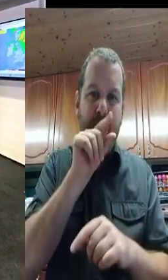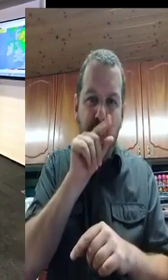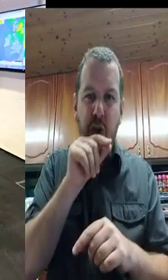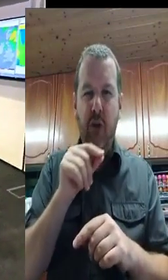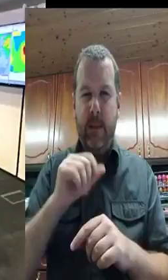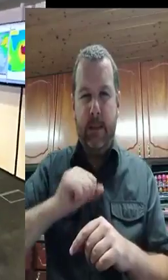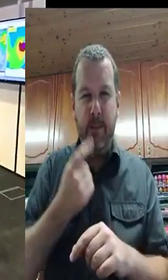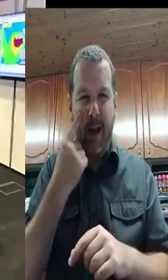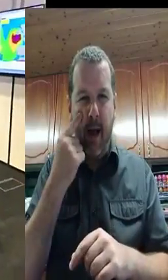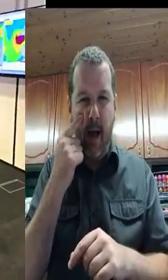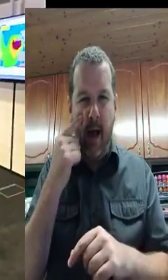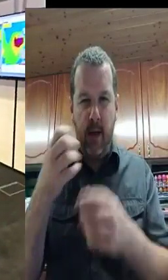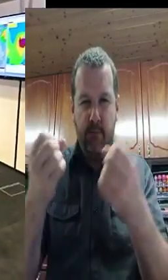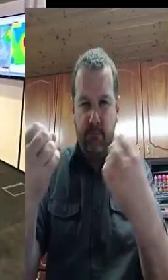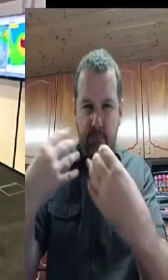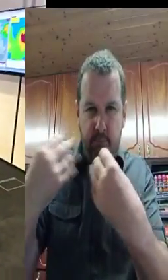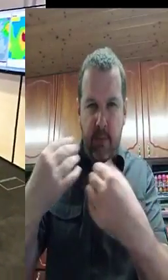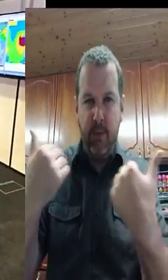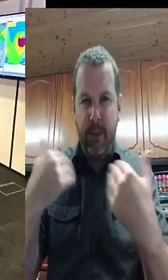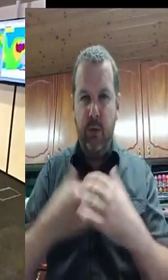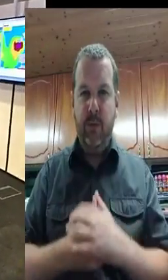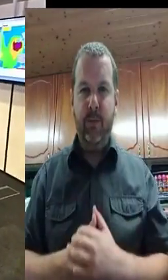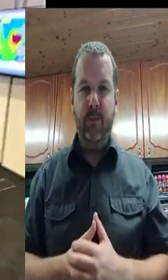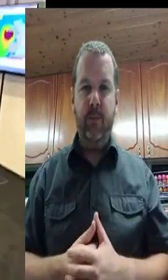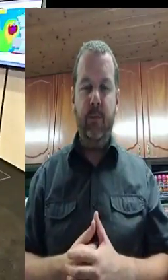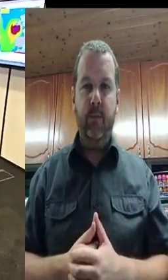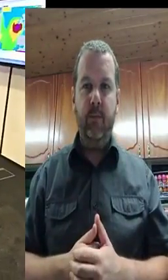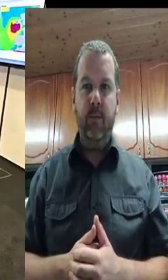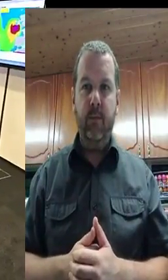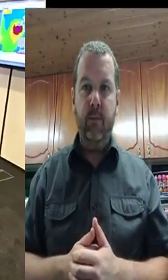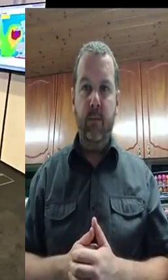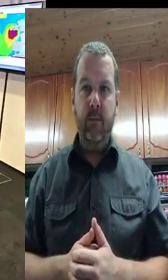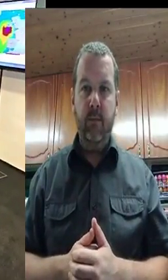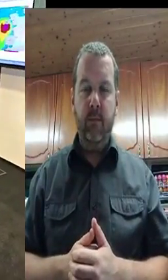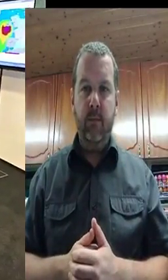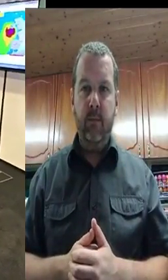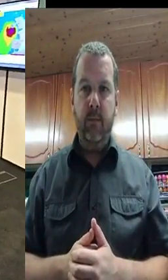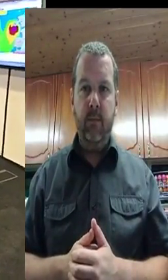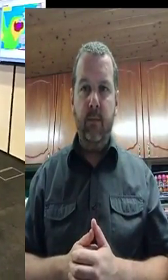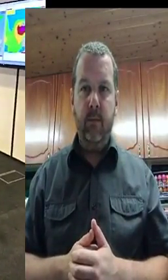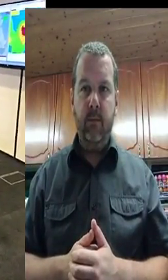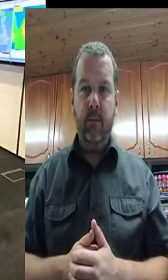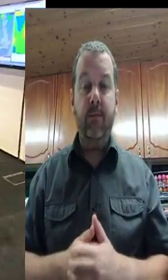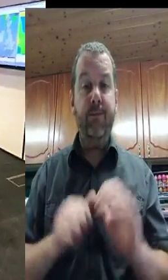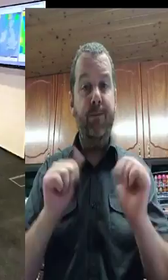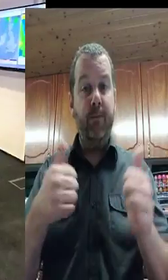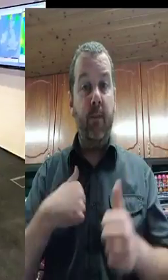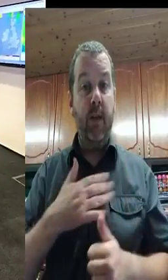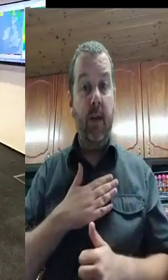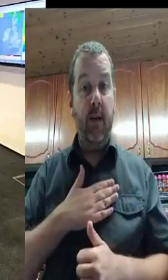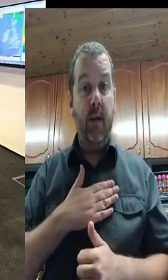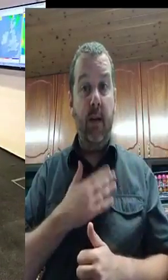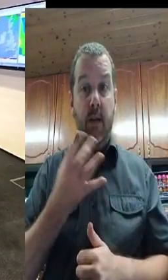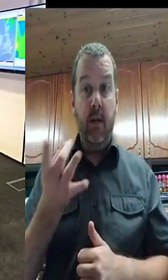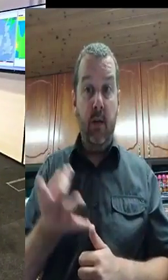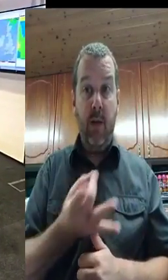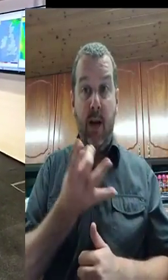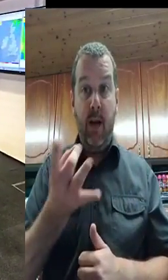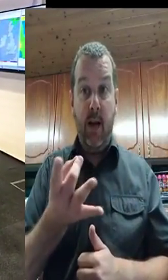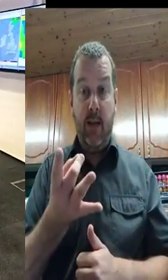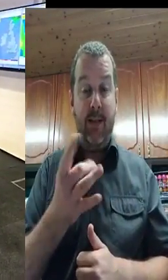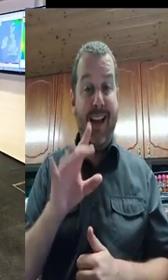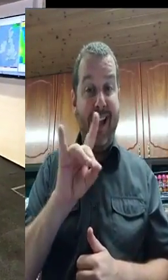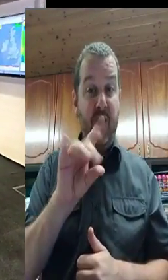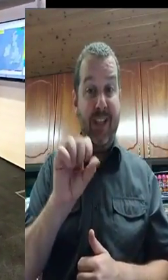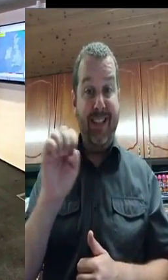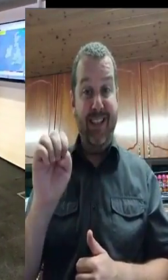herds. And if they're going to do that, certainly, of course, if you want to do that, it would be to go out accompanied by someone, and